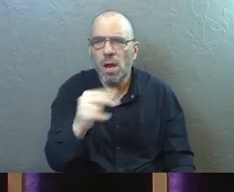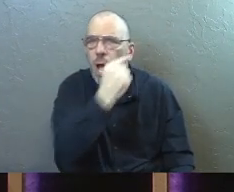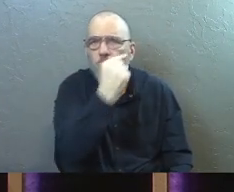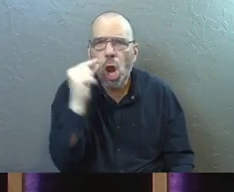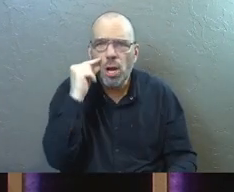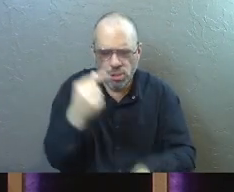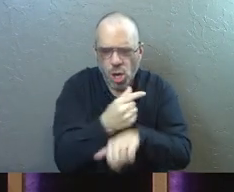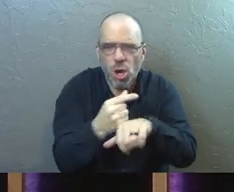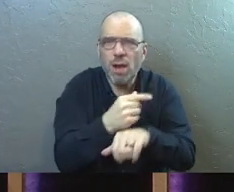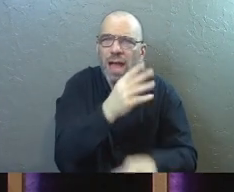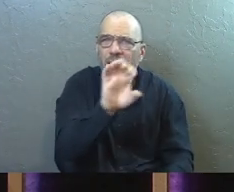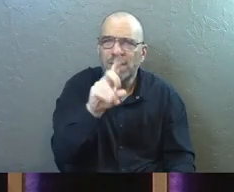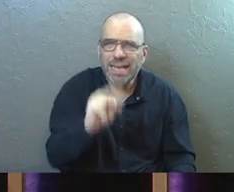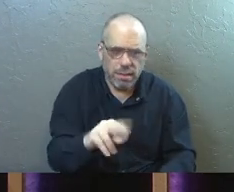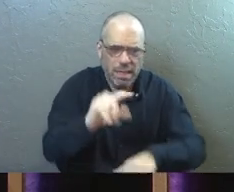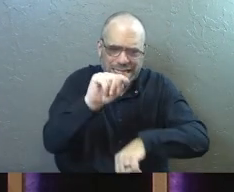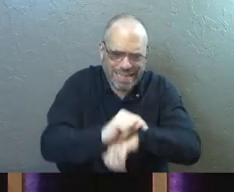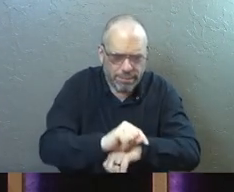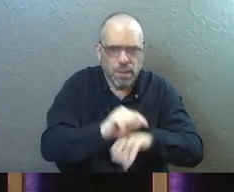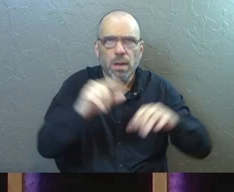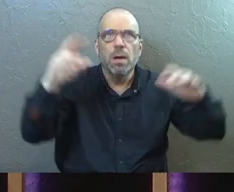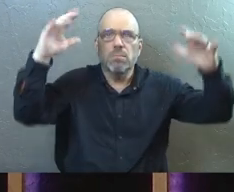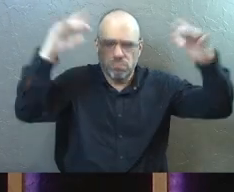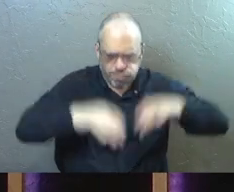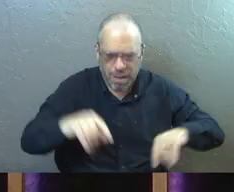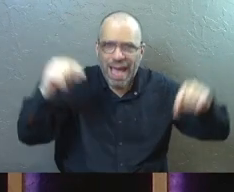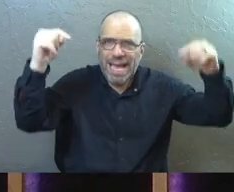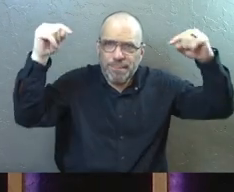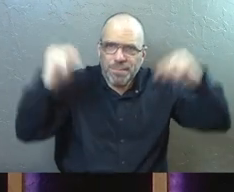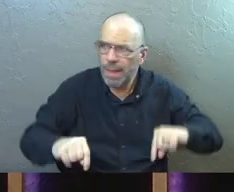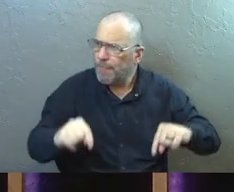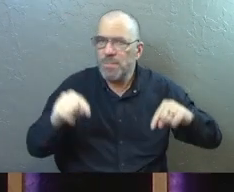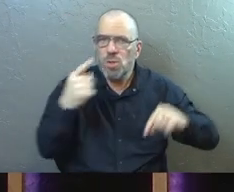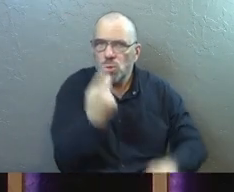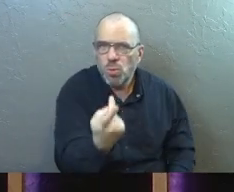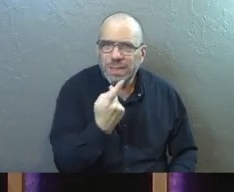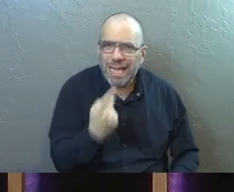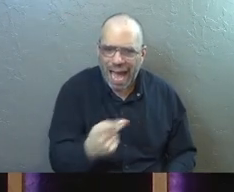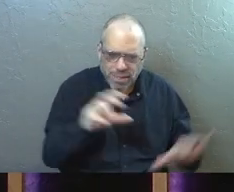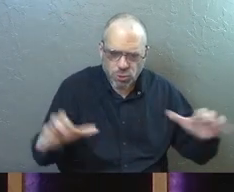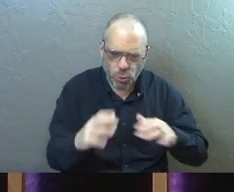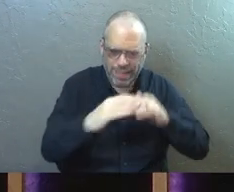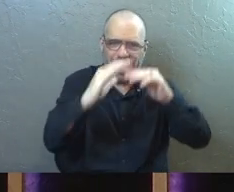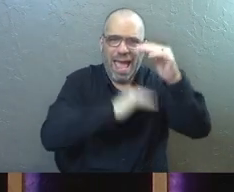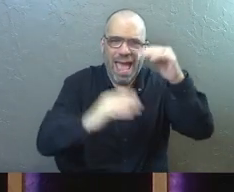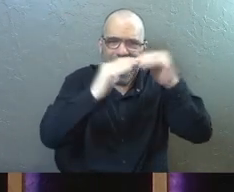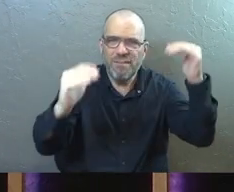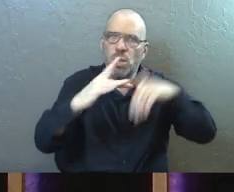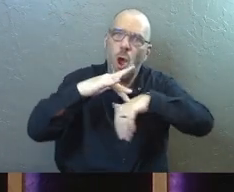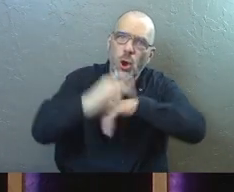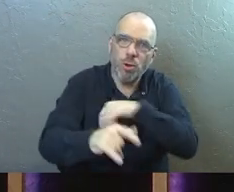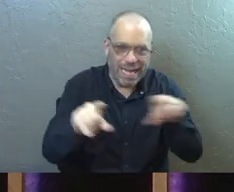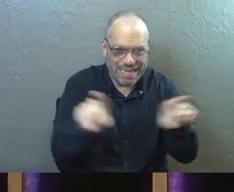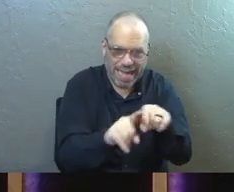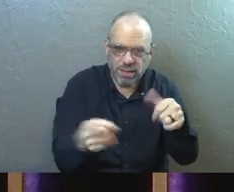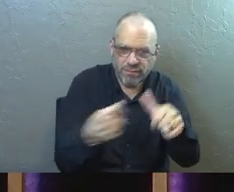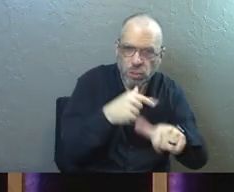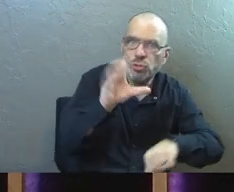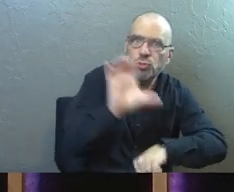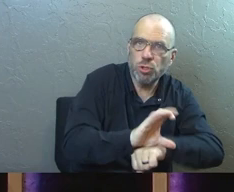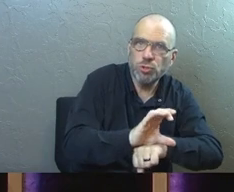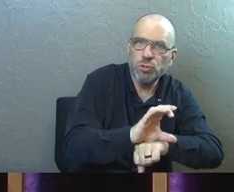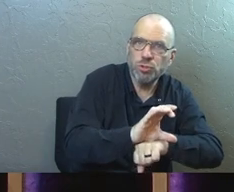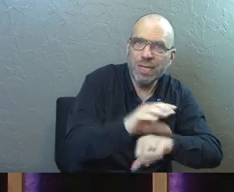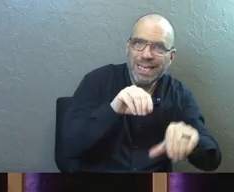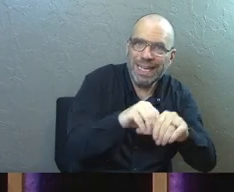Testament temple come to earth, come to people, right? This is, this is us doing heaven early as the early church